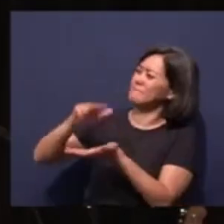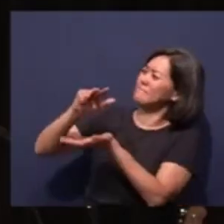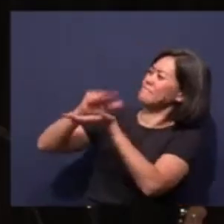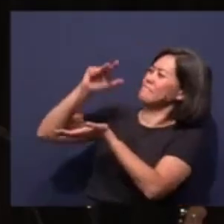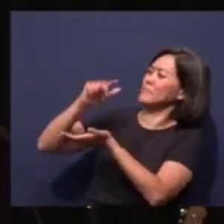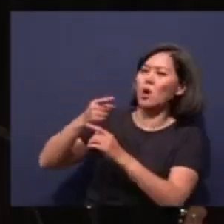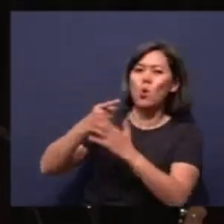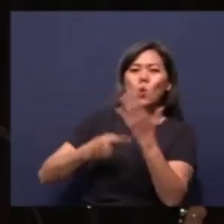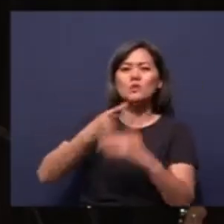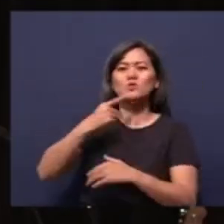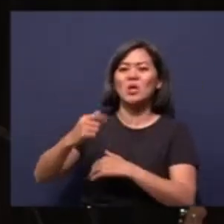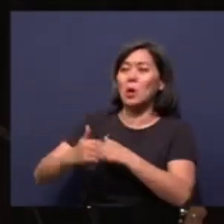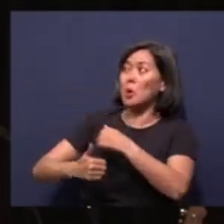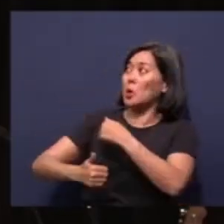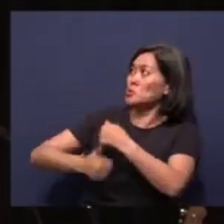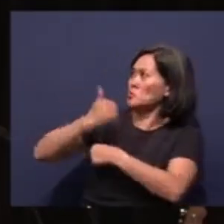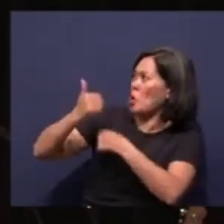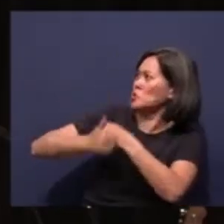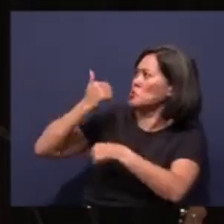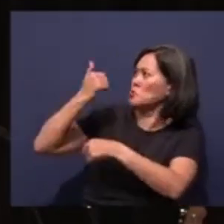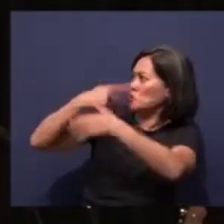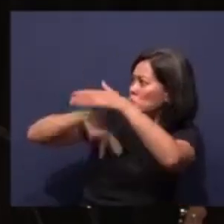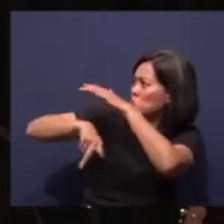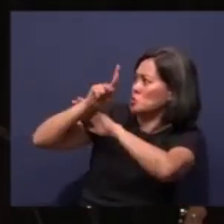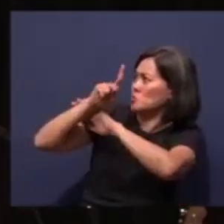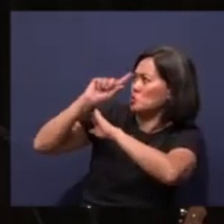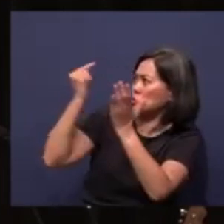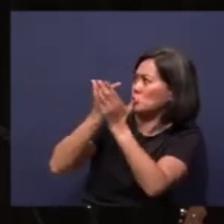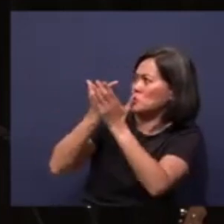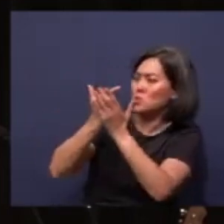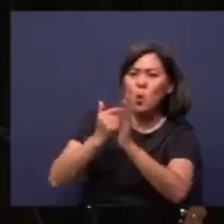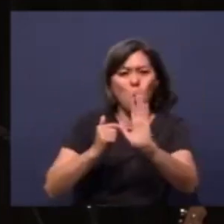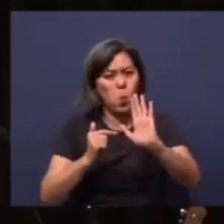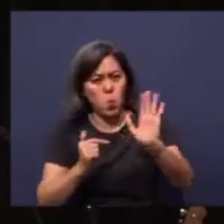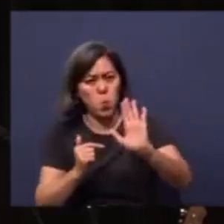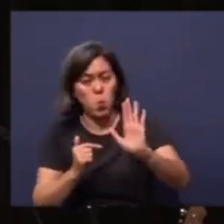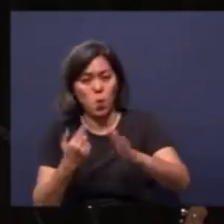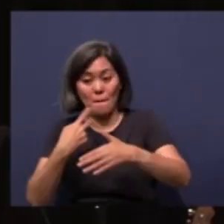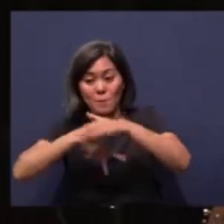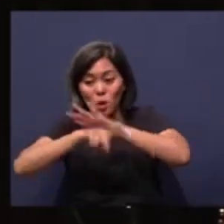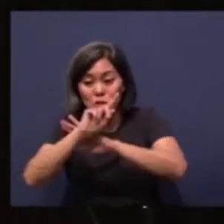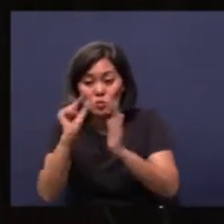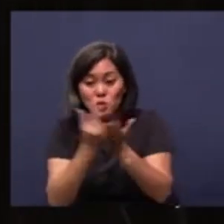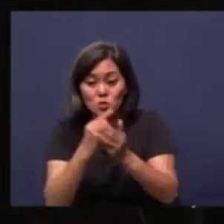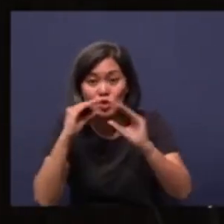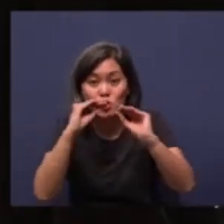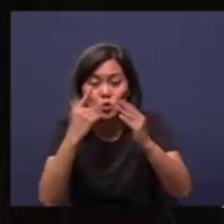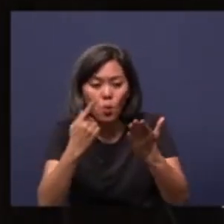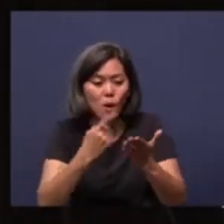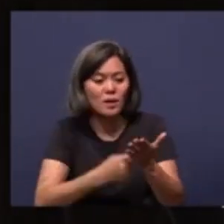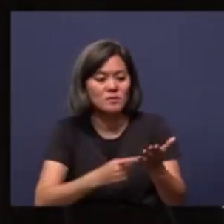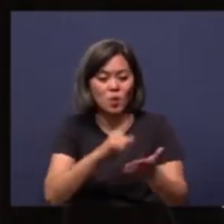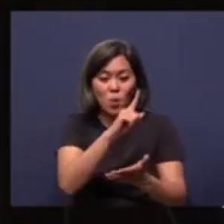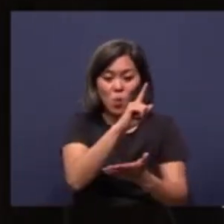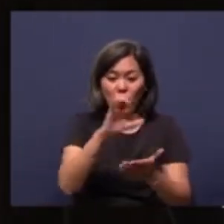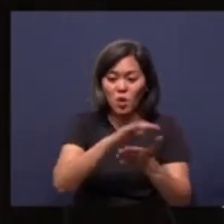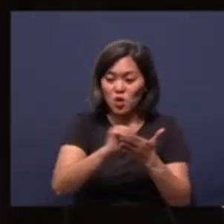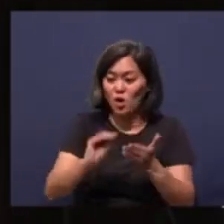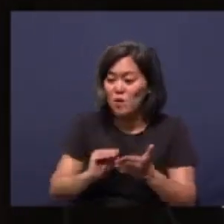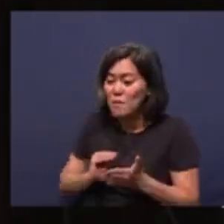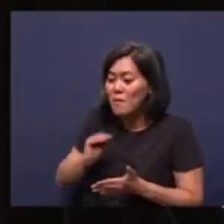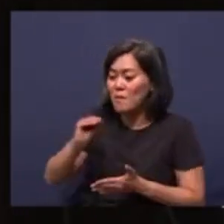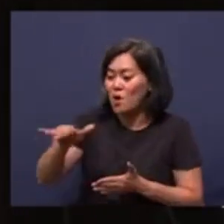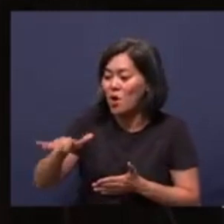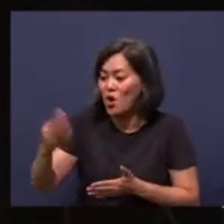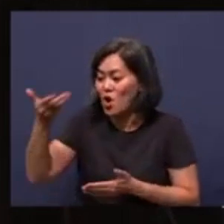what you call the dangerous prosperity gospel. The prosperity gospel teaches you, hey, put $100 into the offering back. God will give you